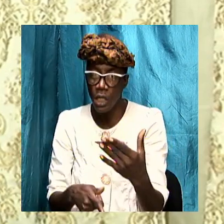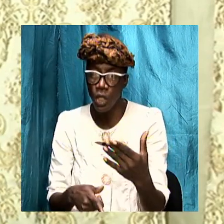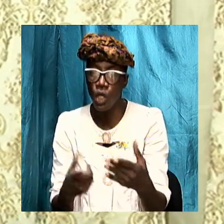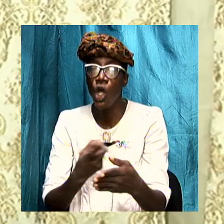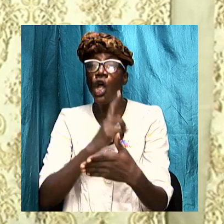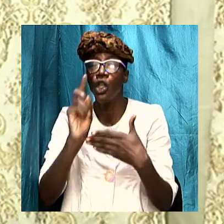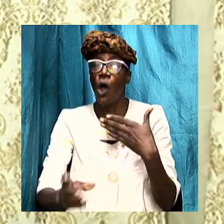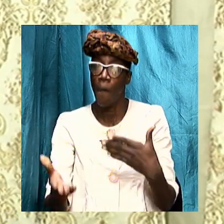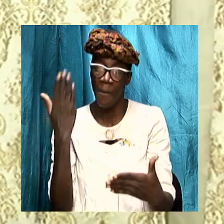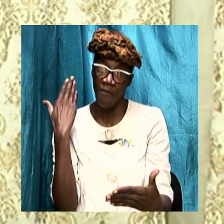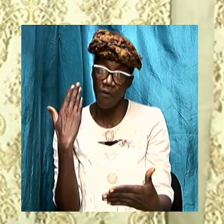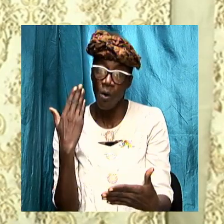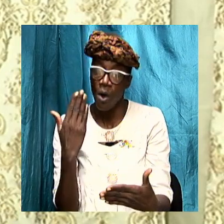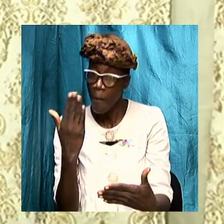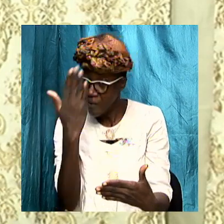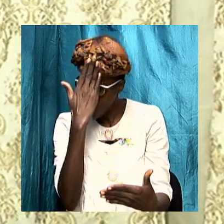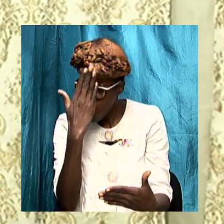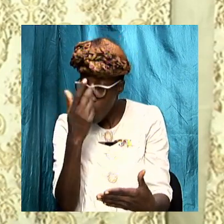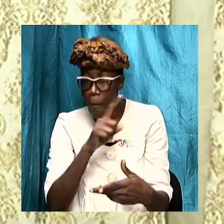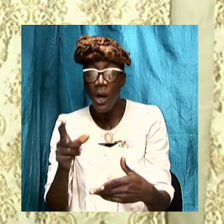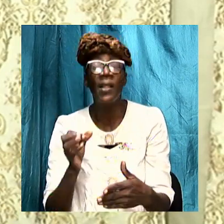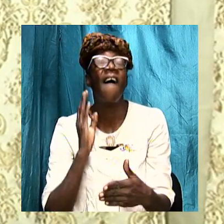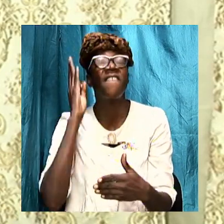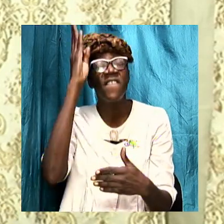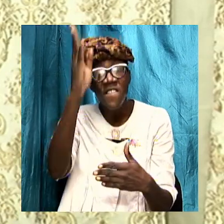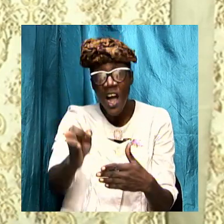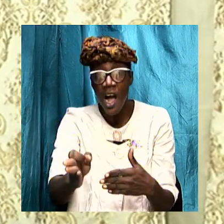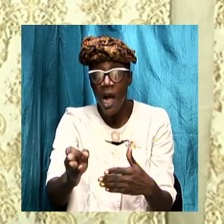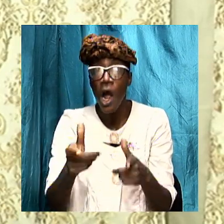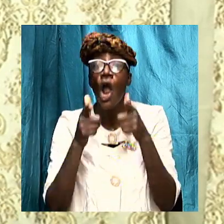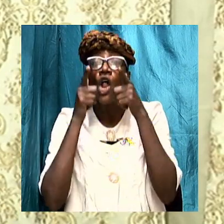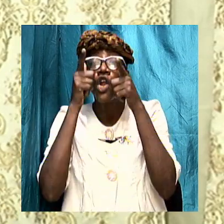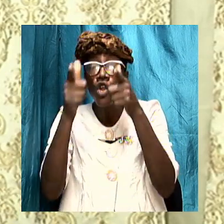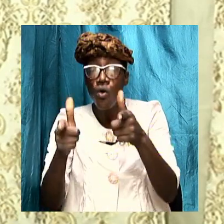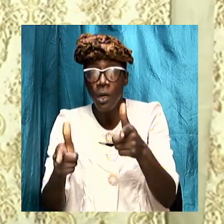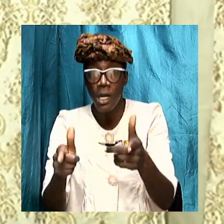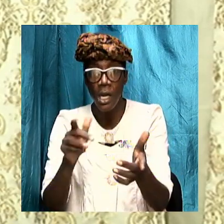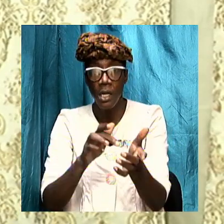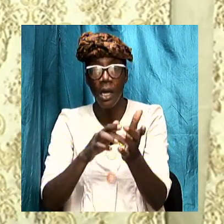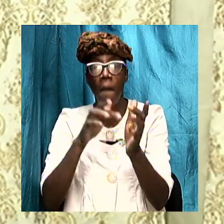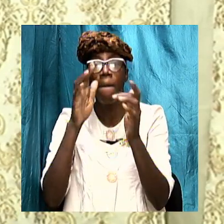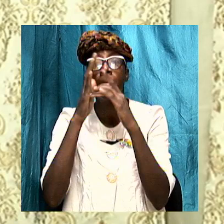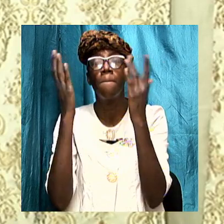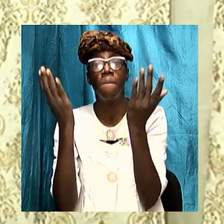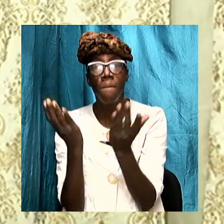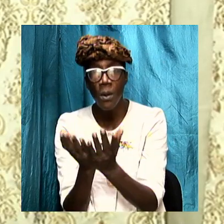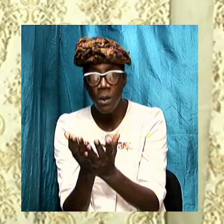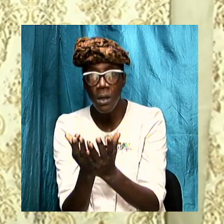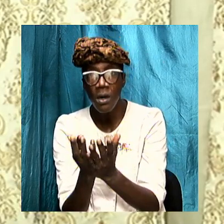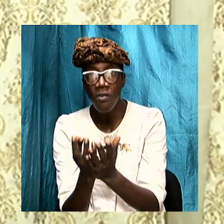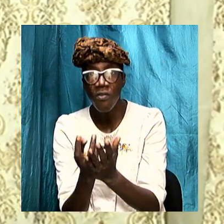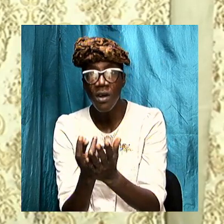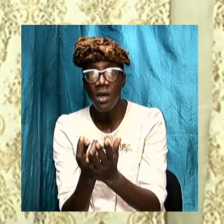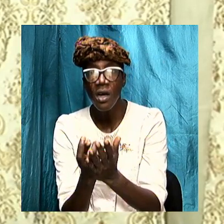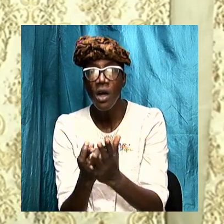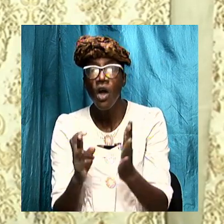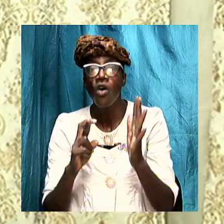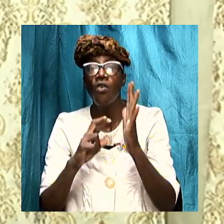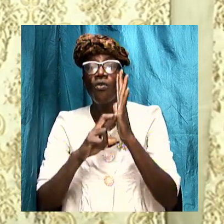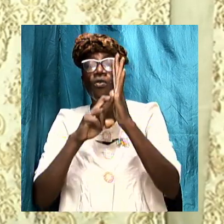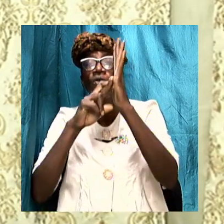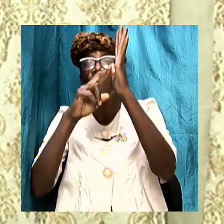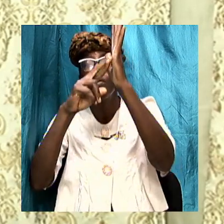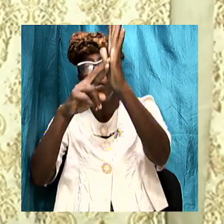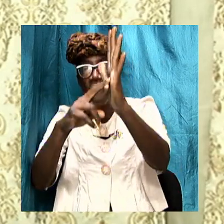we are going to be looking at the book of Revelation I've been